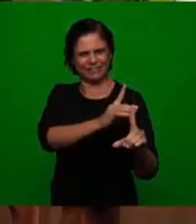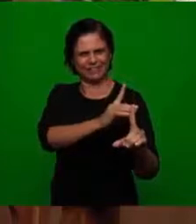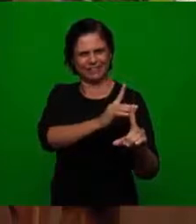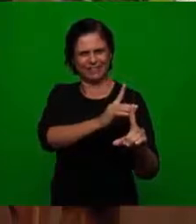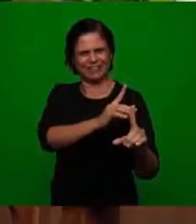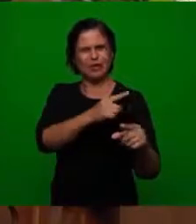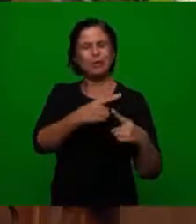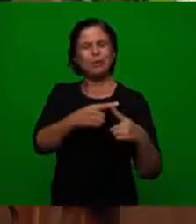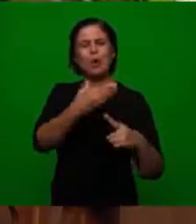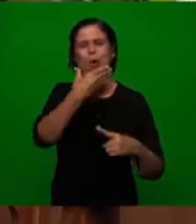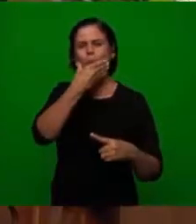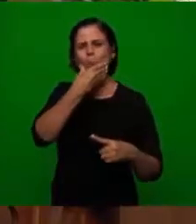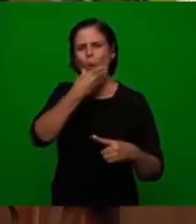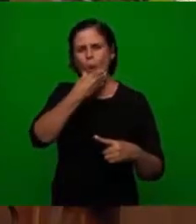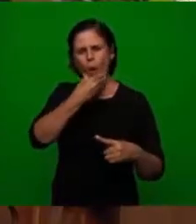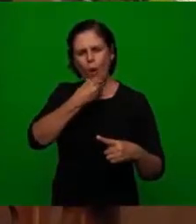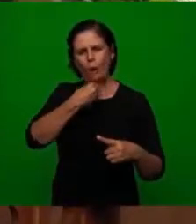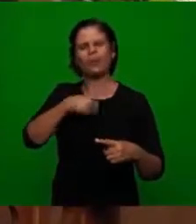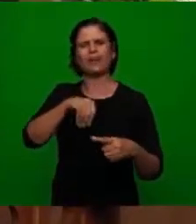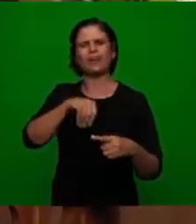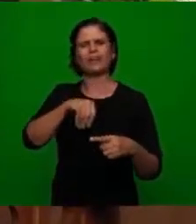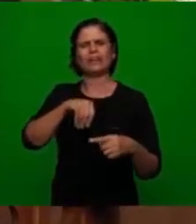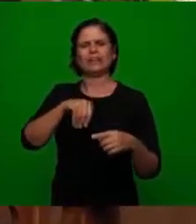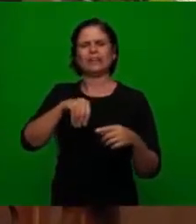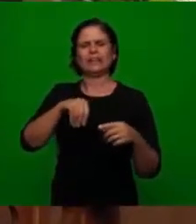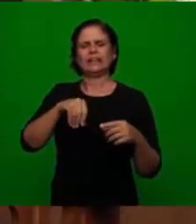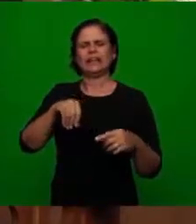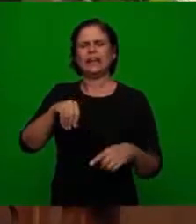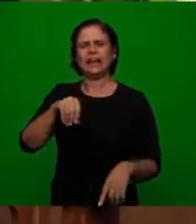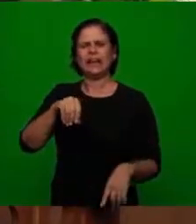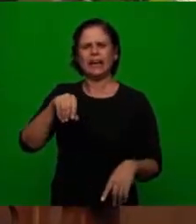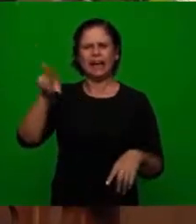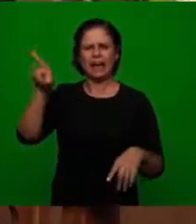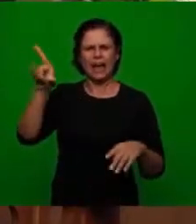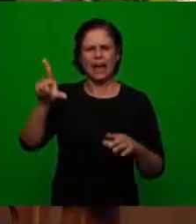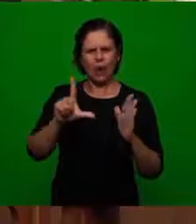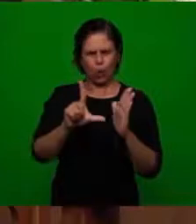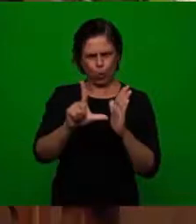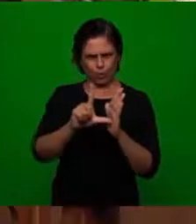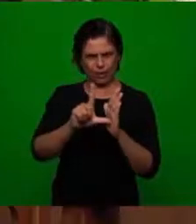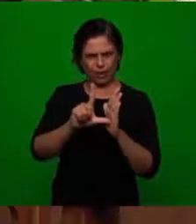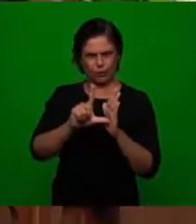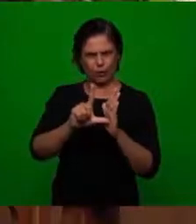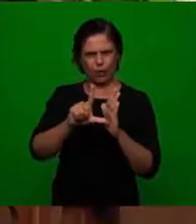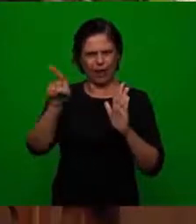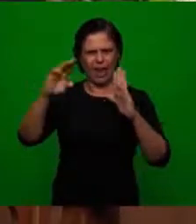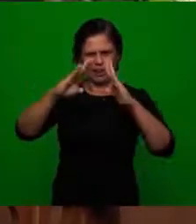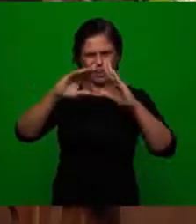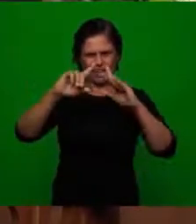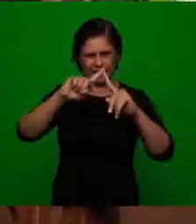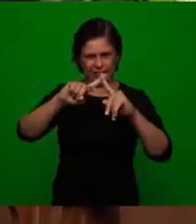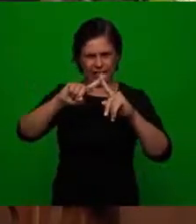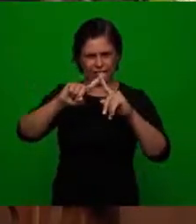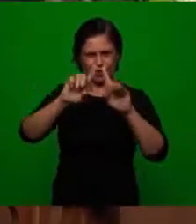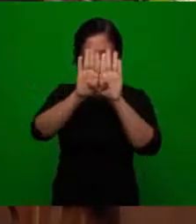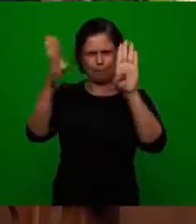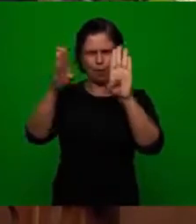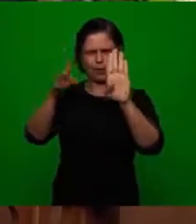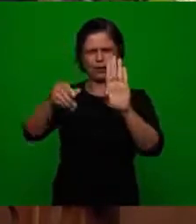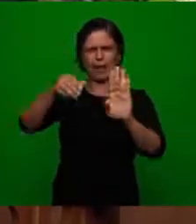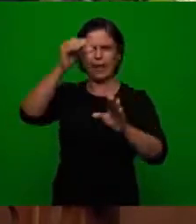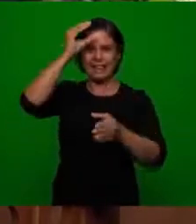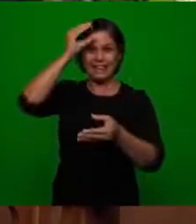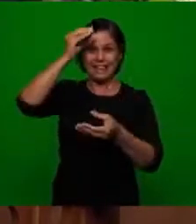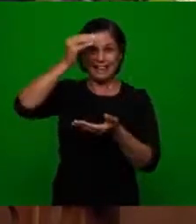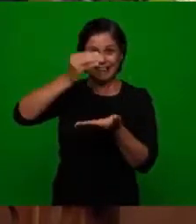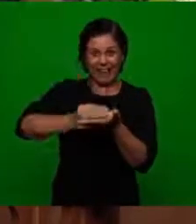extracted from the 95 theses that were placed by Luther on the cathedral